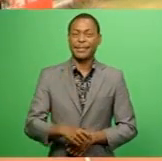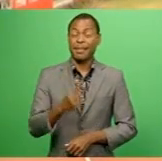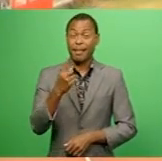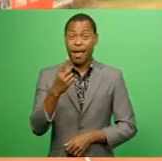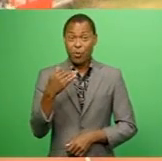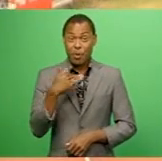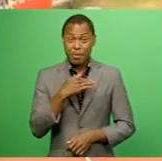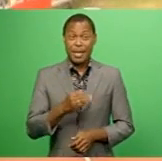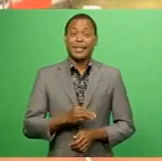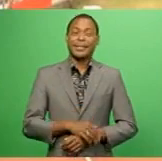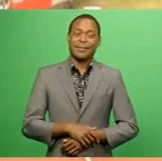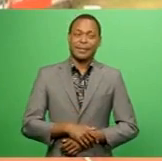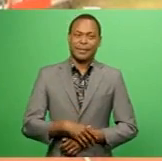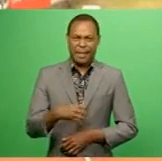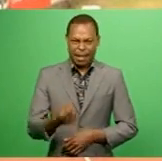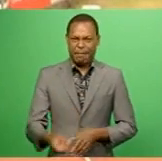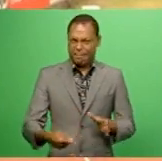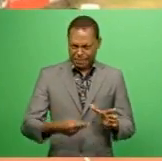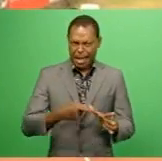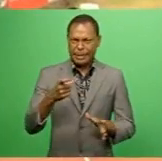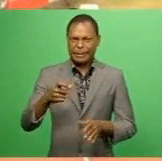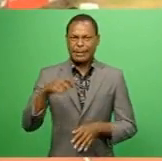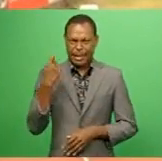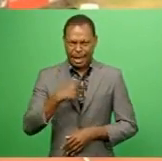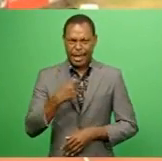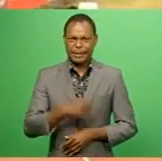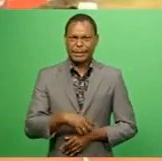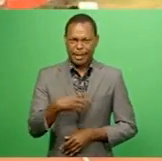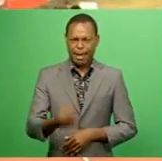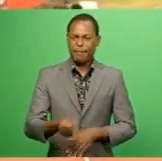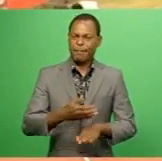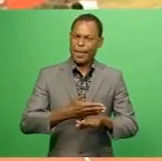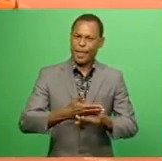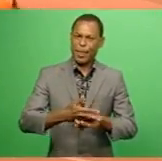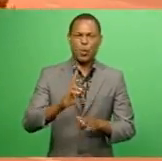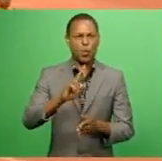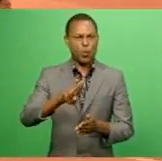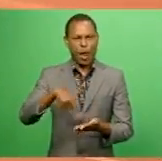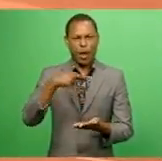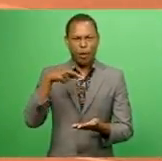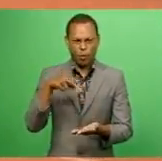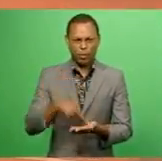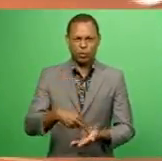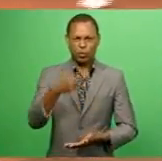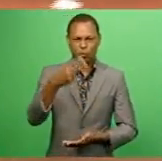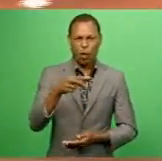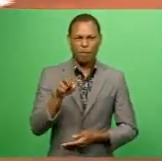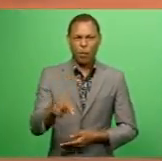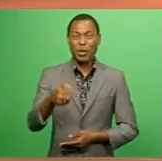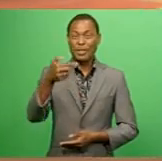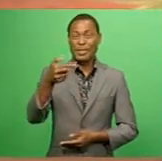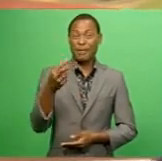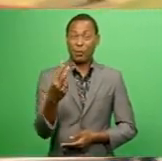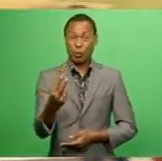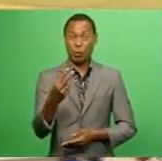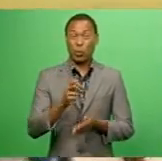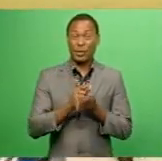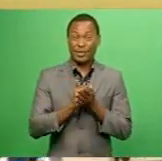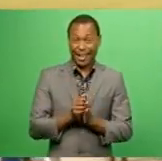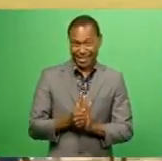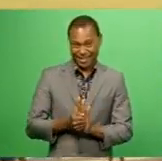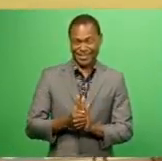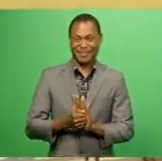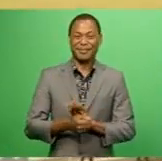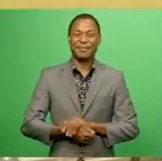seats, with ACS's Naomi Navunga setting a new record of 12.72 seconds. Karleen